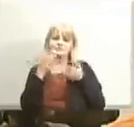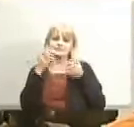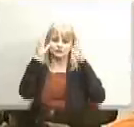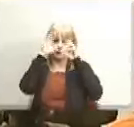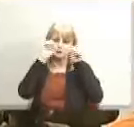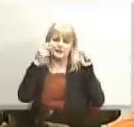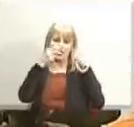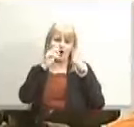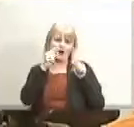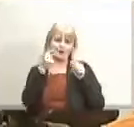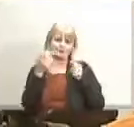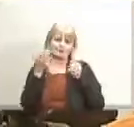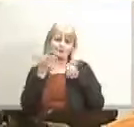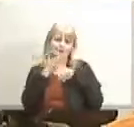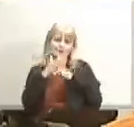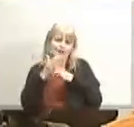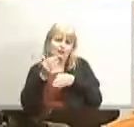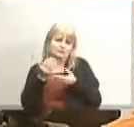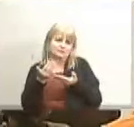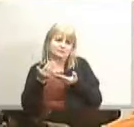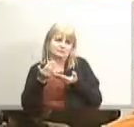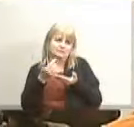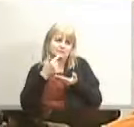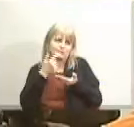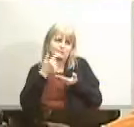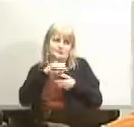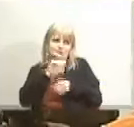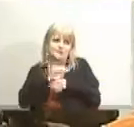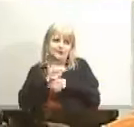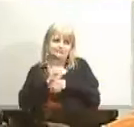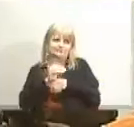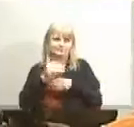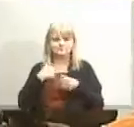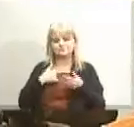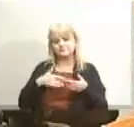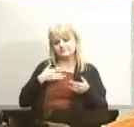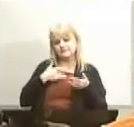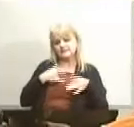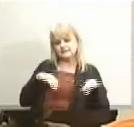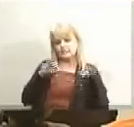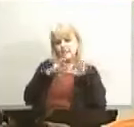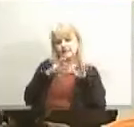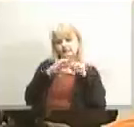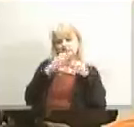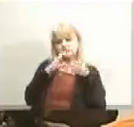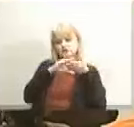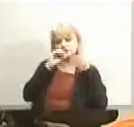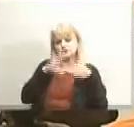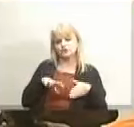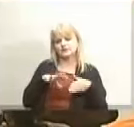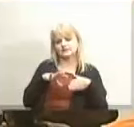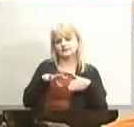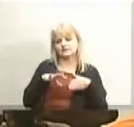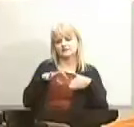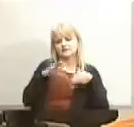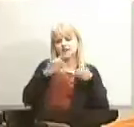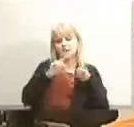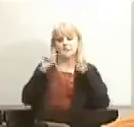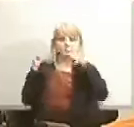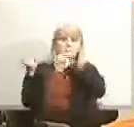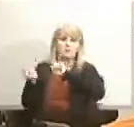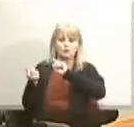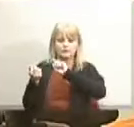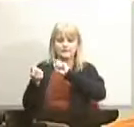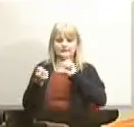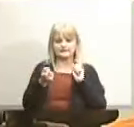helpful for the board to know the uh... uh... student movement in the building because at this point some students have left the facilities